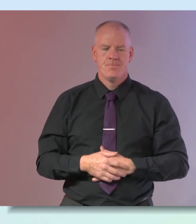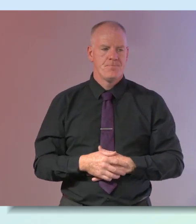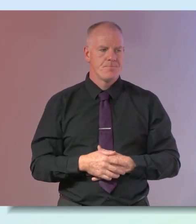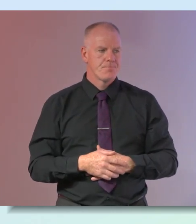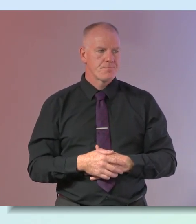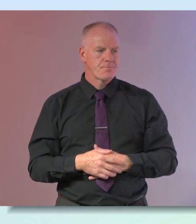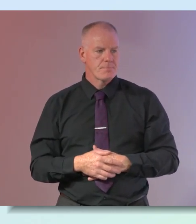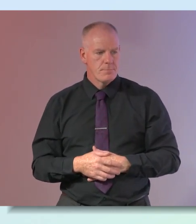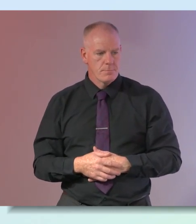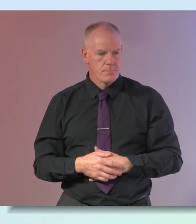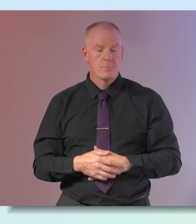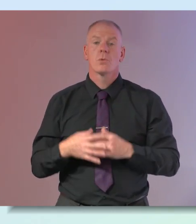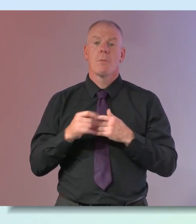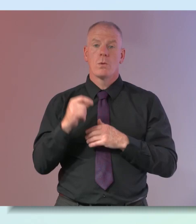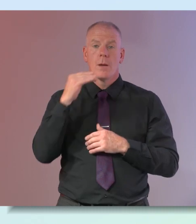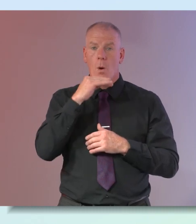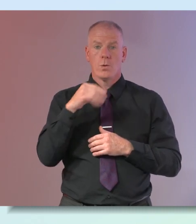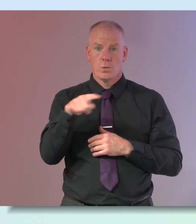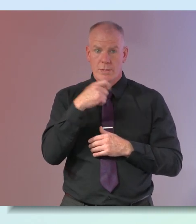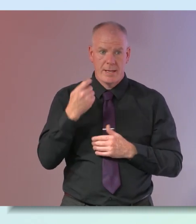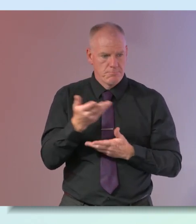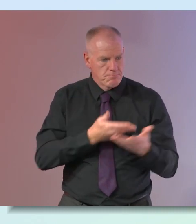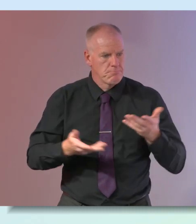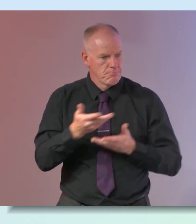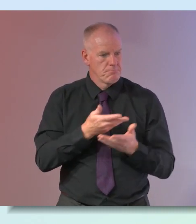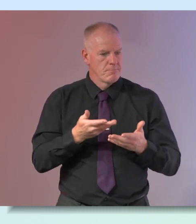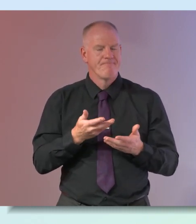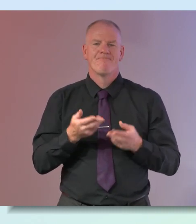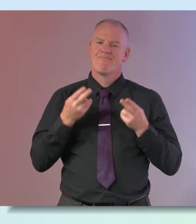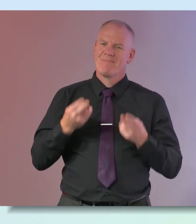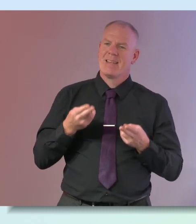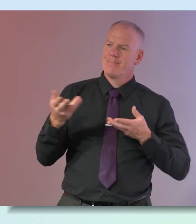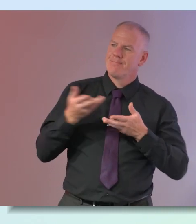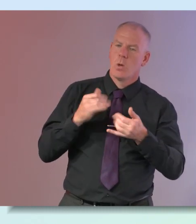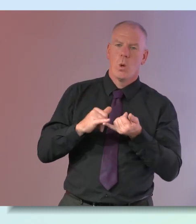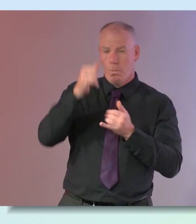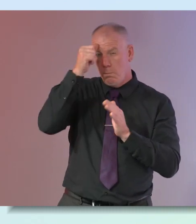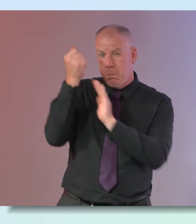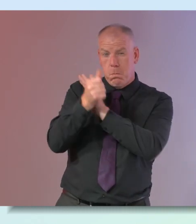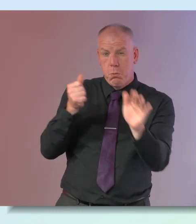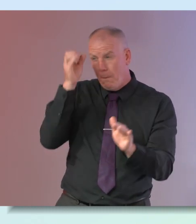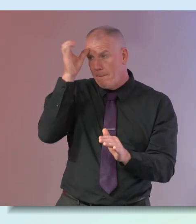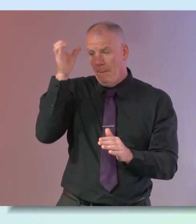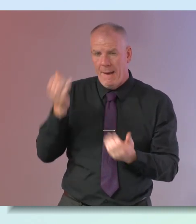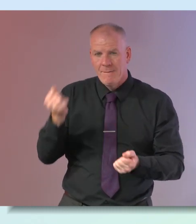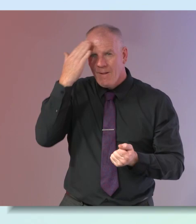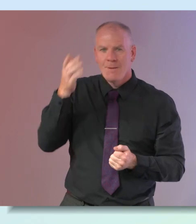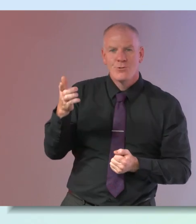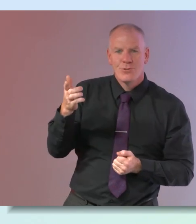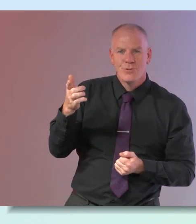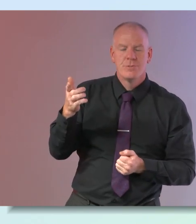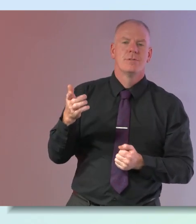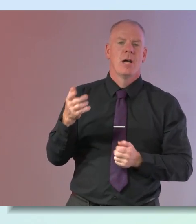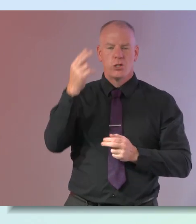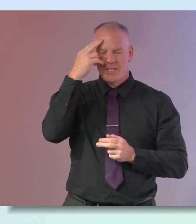important thing that we're hearing throughout this discussion is the fact that you need to talk to an expert and and navigate the